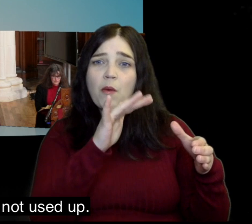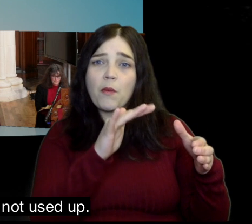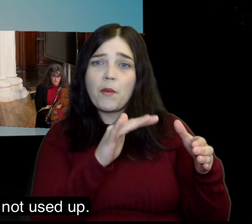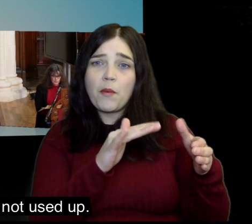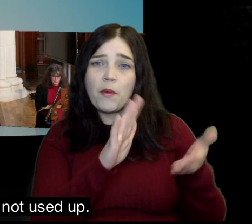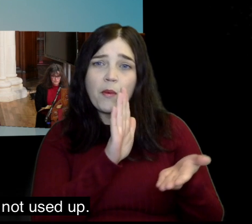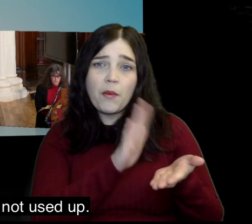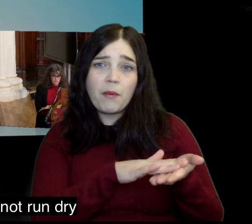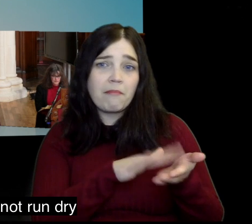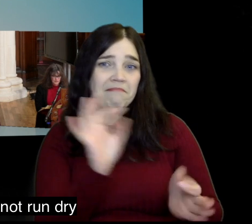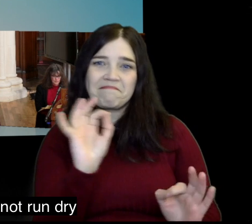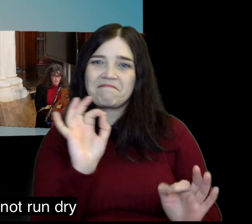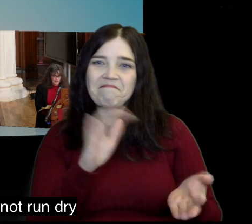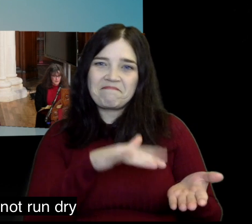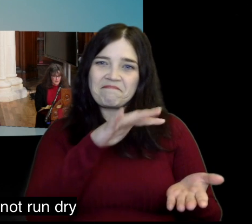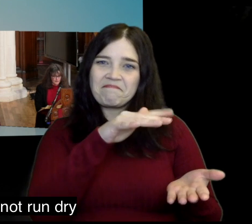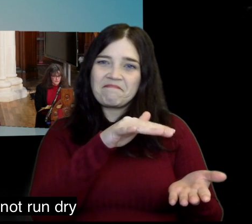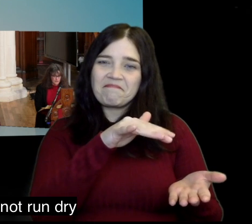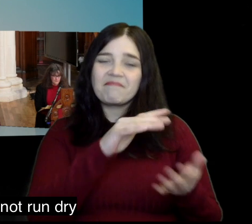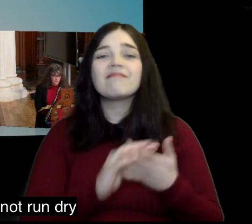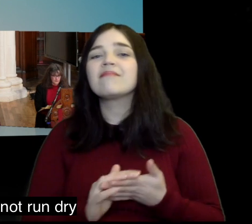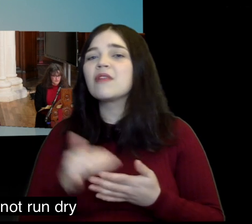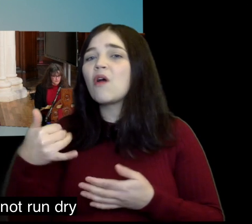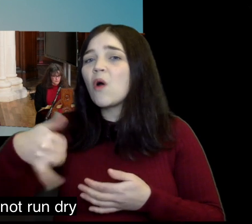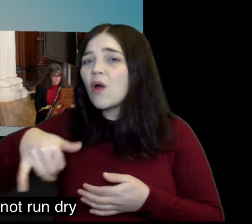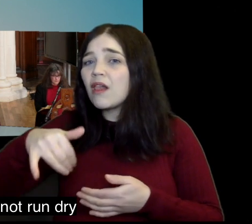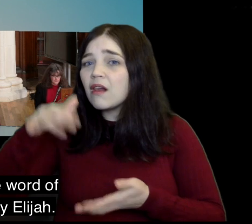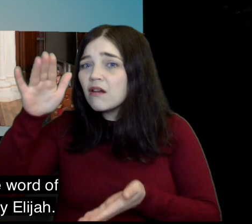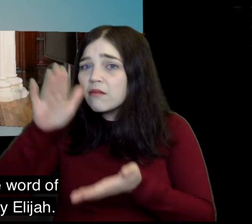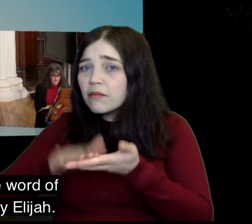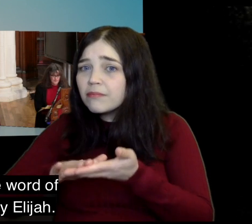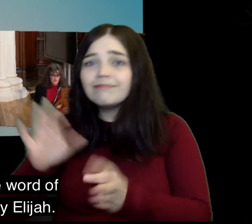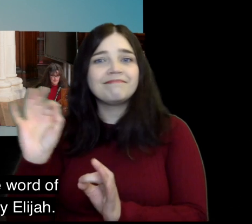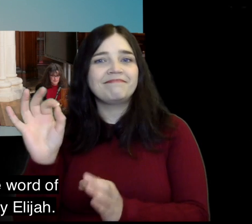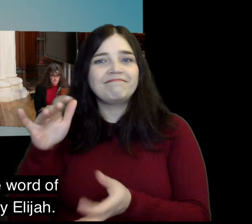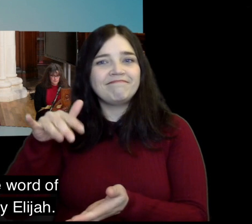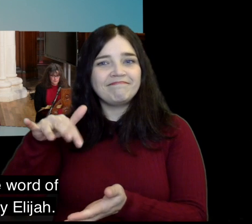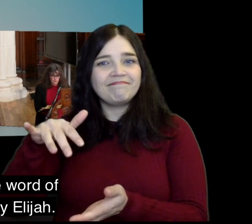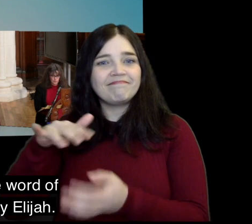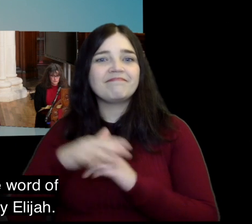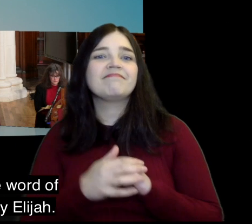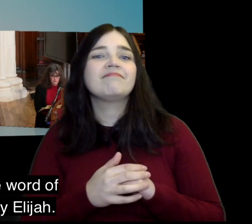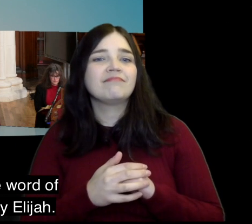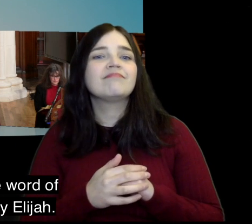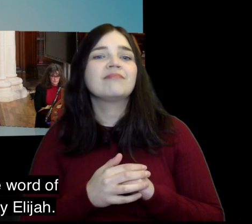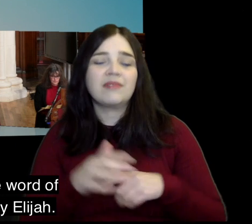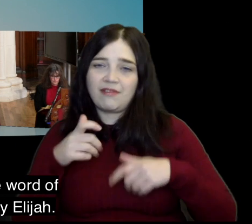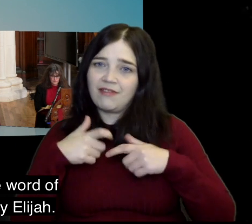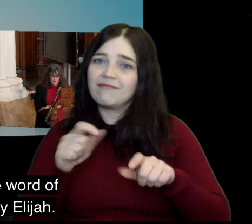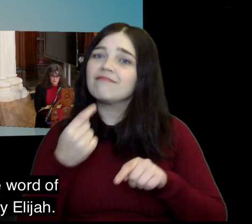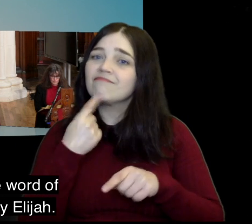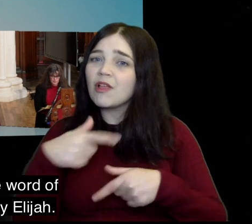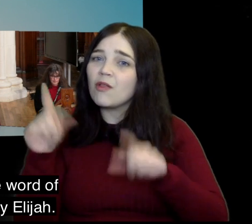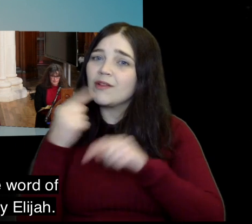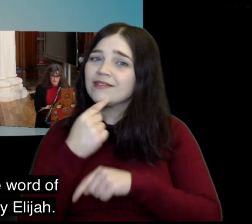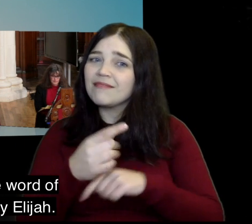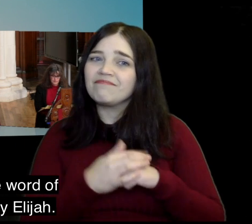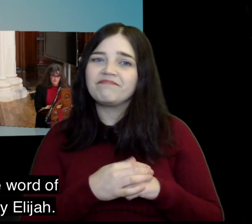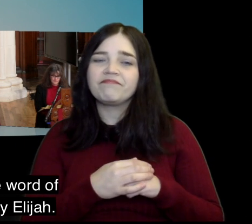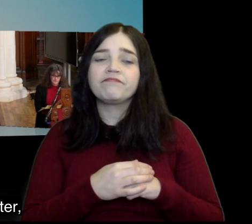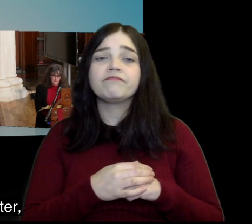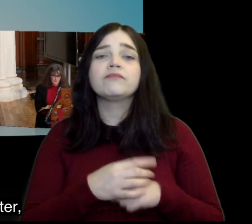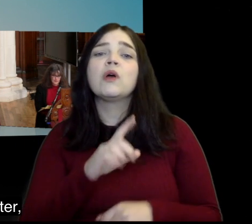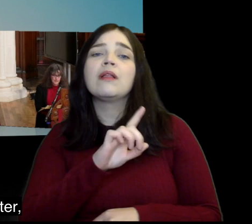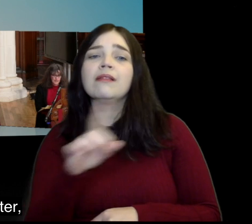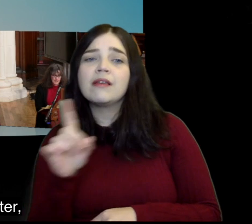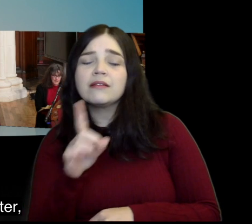jar of flour was not used up and the jug of oil did not run dry in keeping with the word of the Lord spoken by Elijah